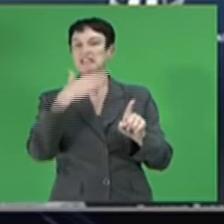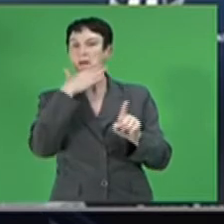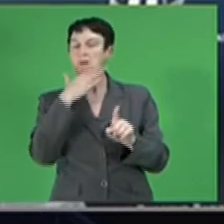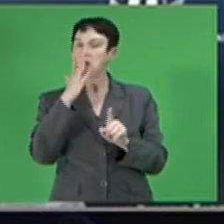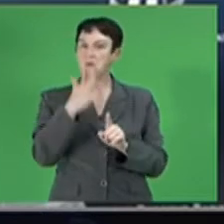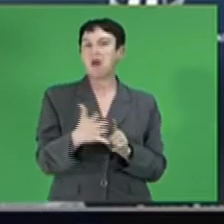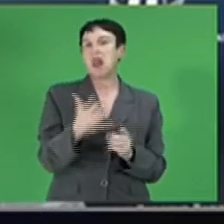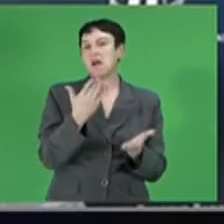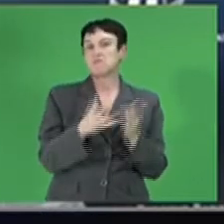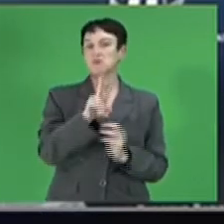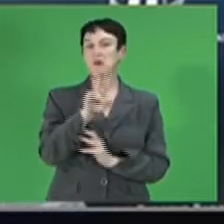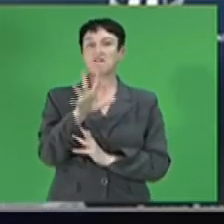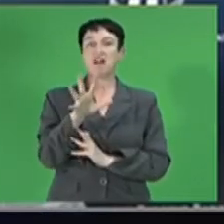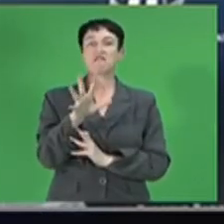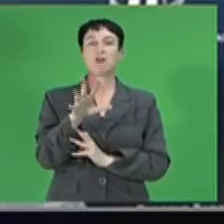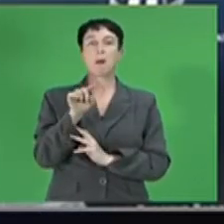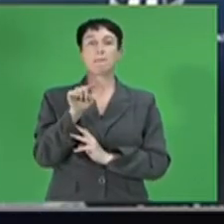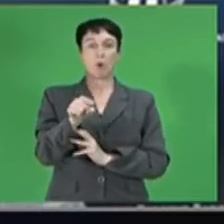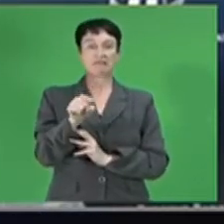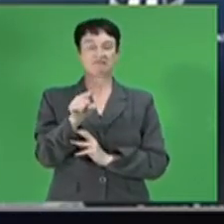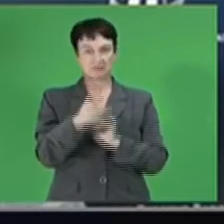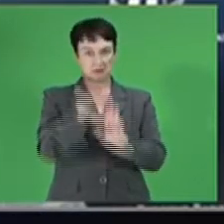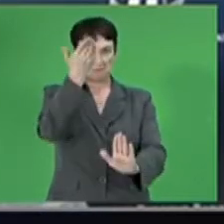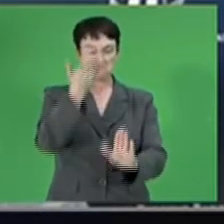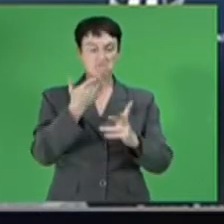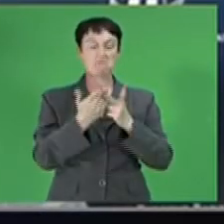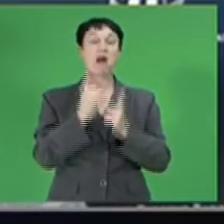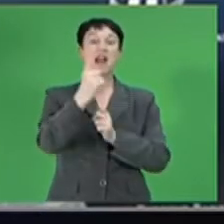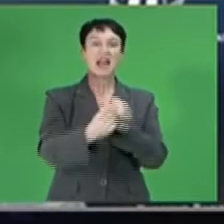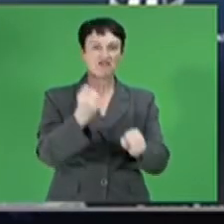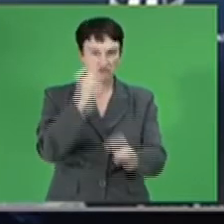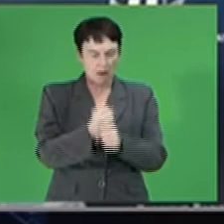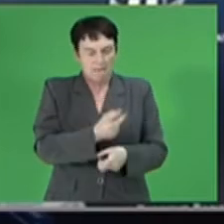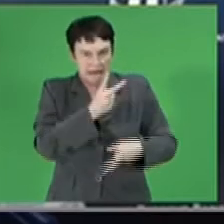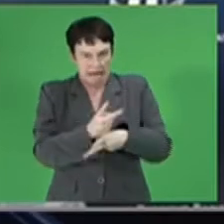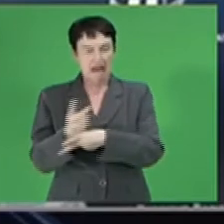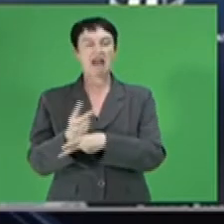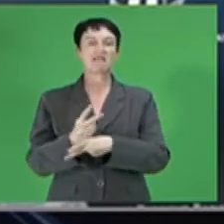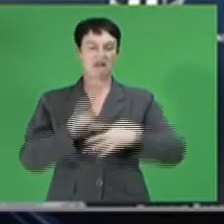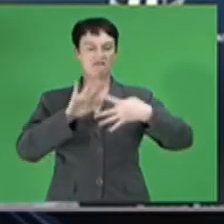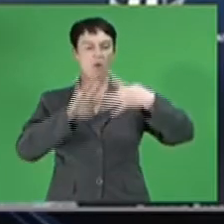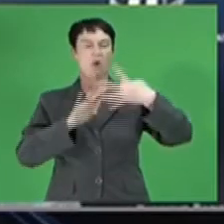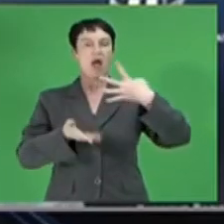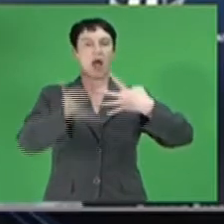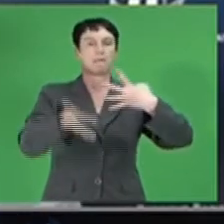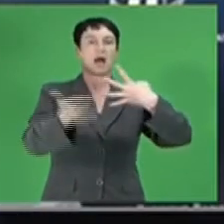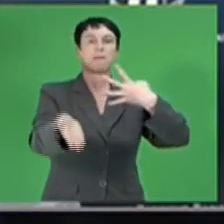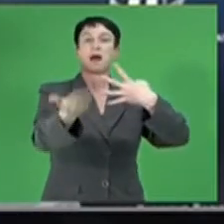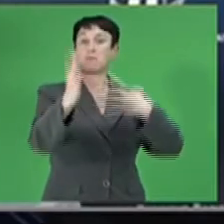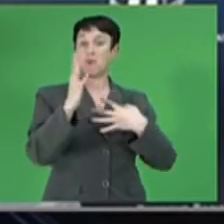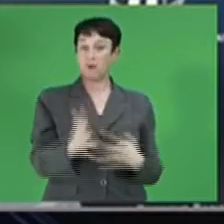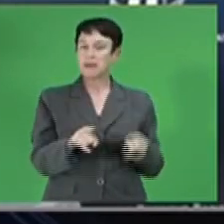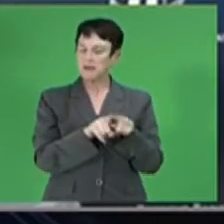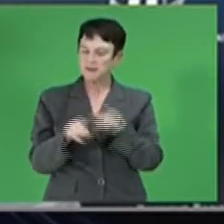quarter of 2022 and 2023. These repurchase rate levels reflect a highly